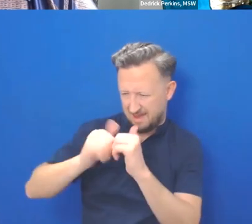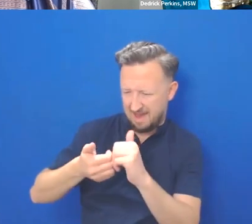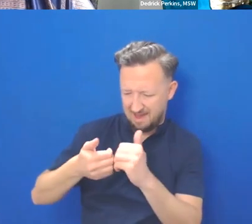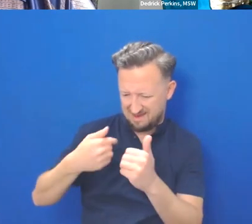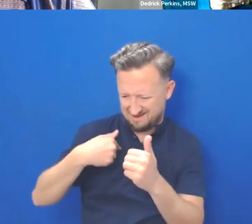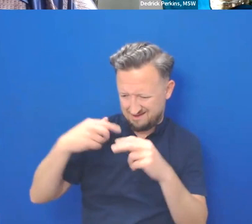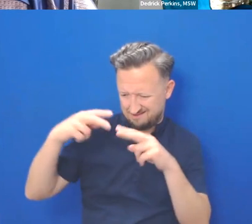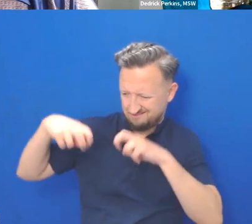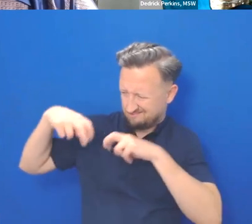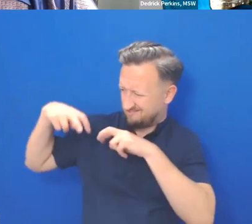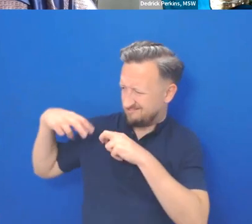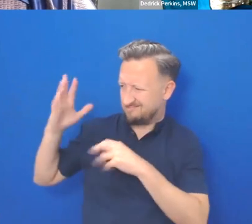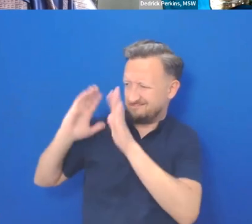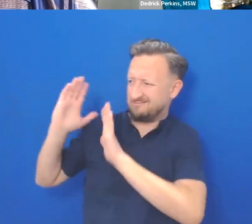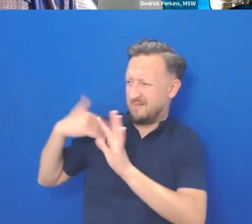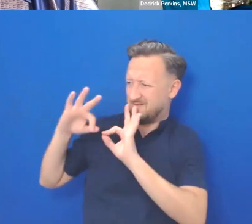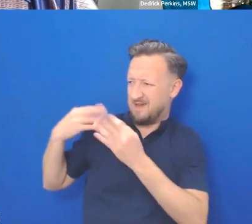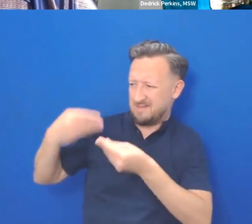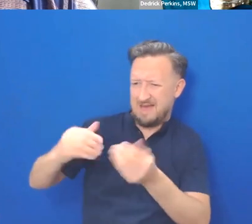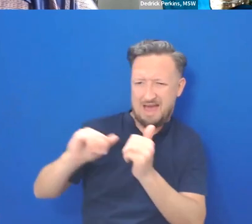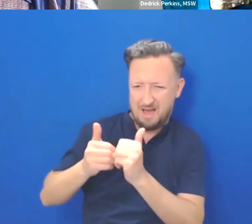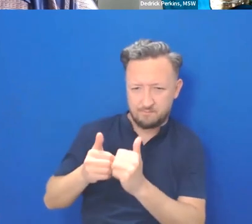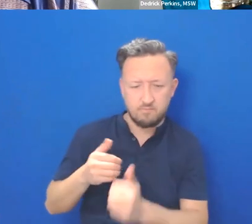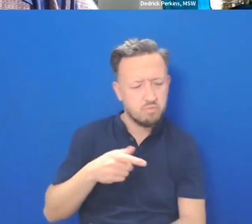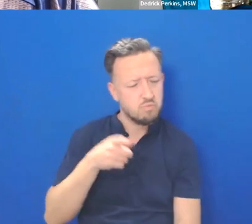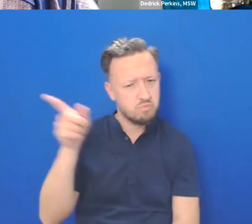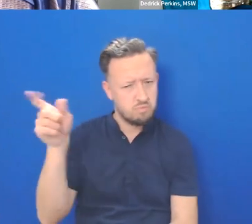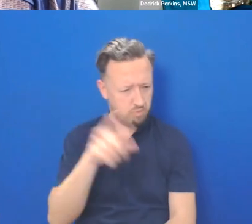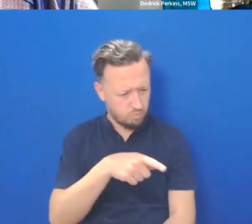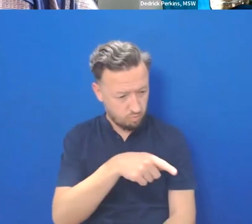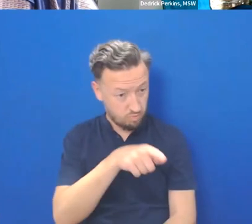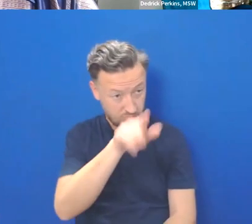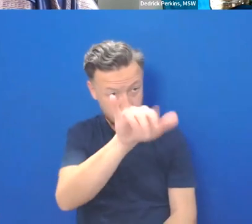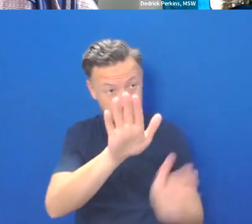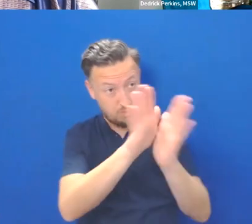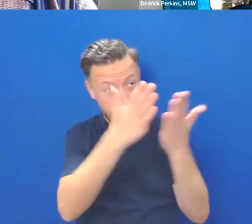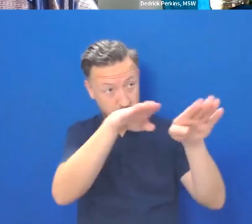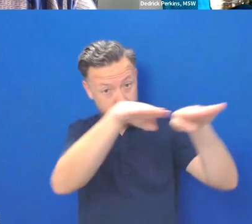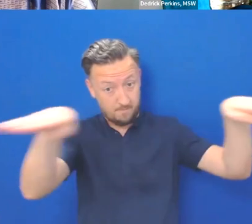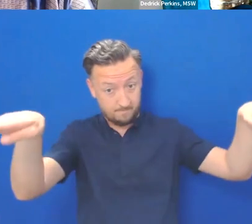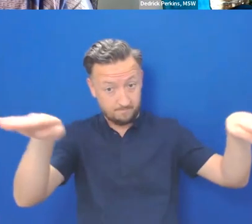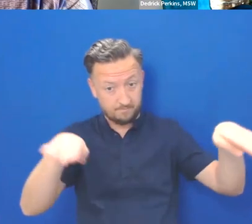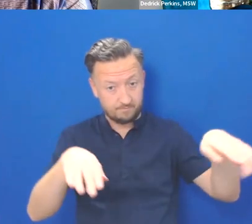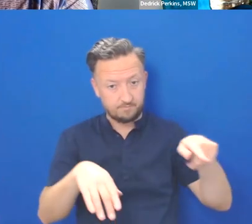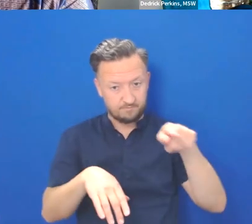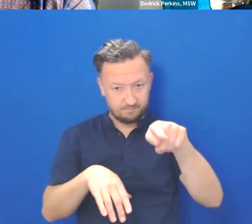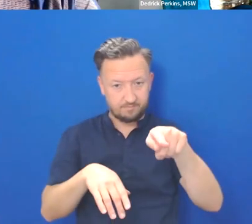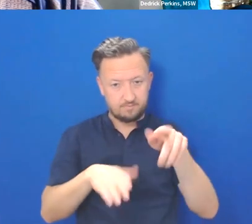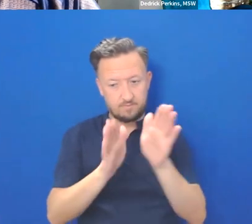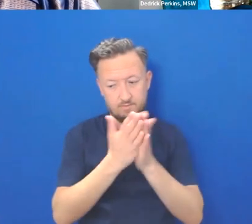I start my genealogy? I had no clue. Right. She said, why don't you go to that bookshelf and pull up this book,